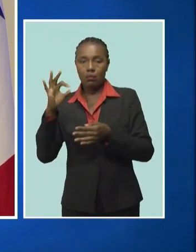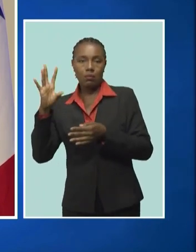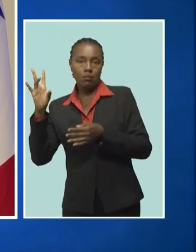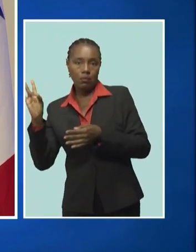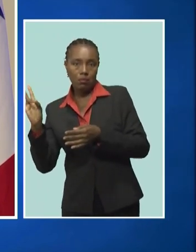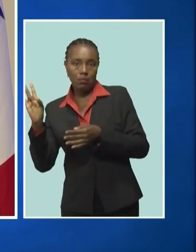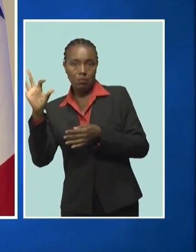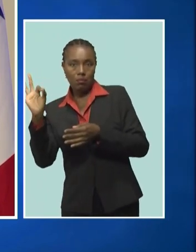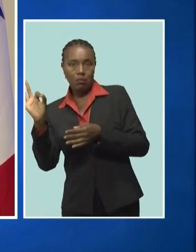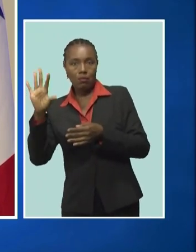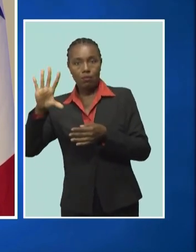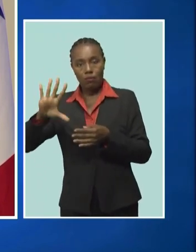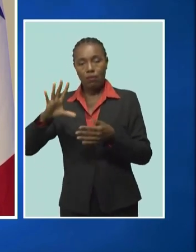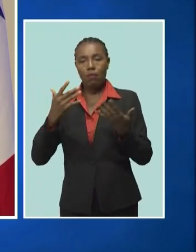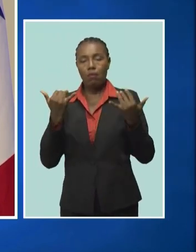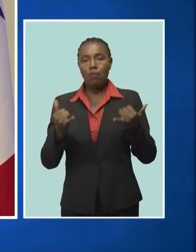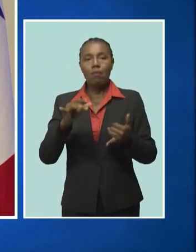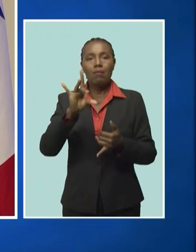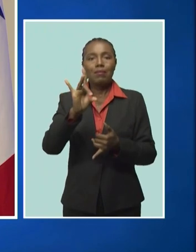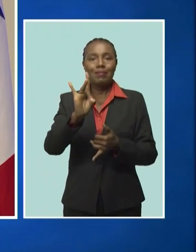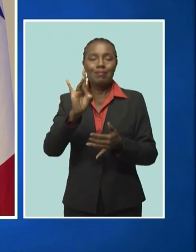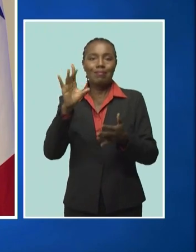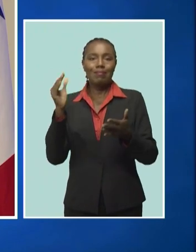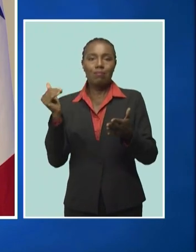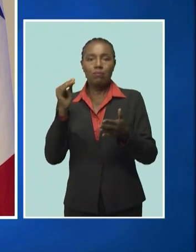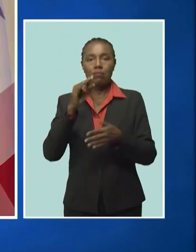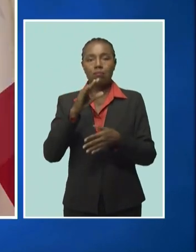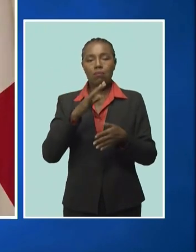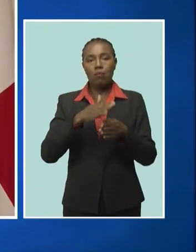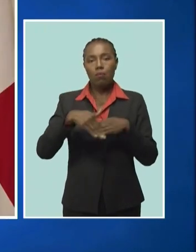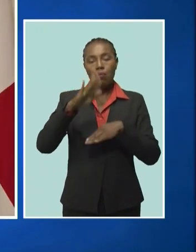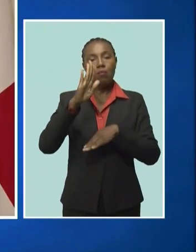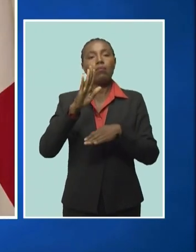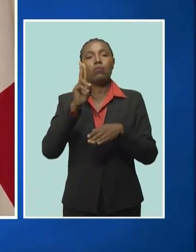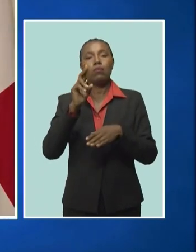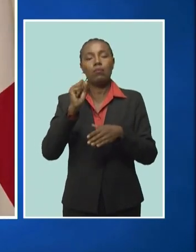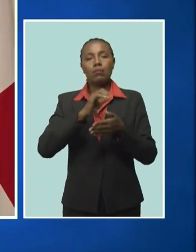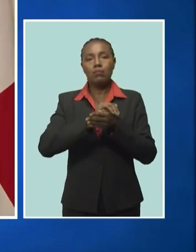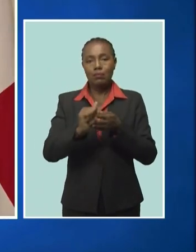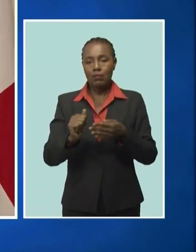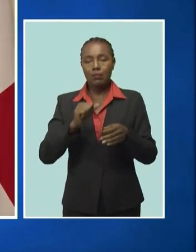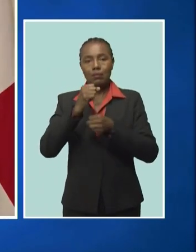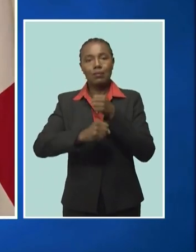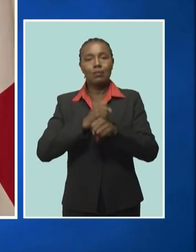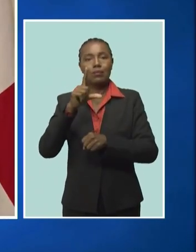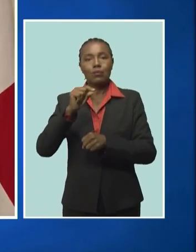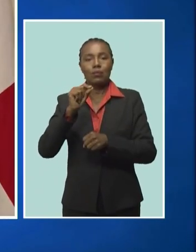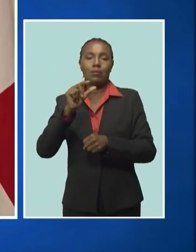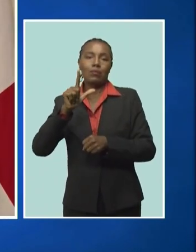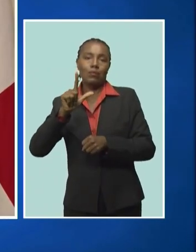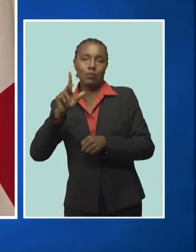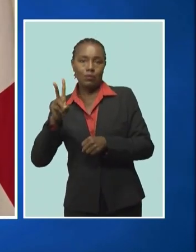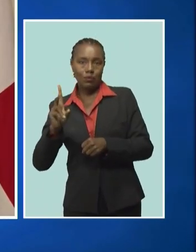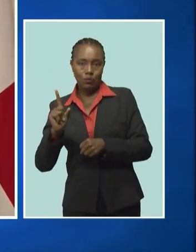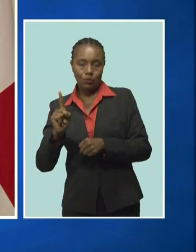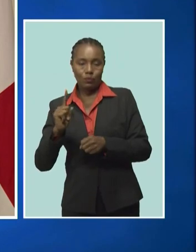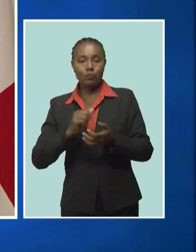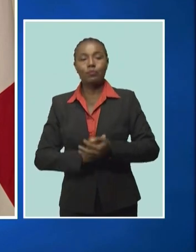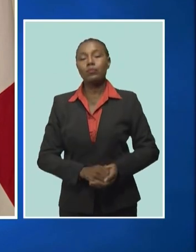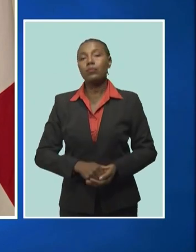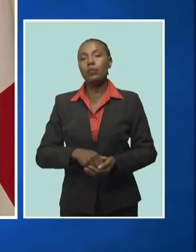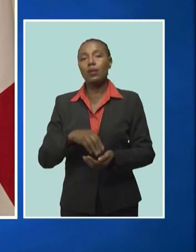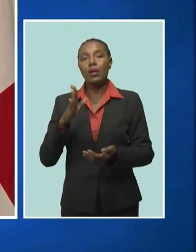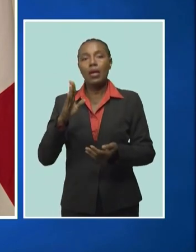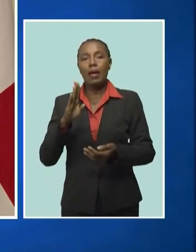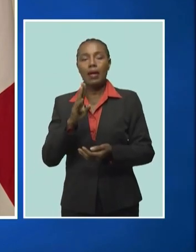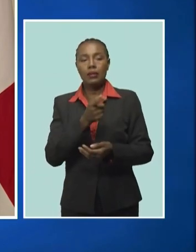US$890,000 in 2021. Meanwhile, Her Excellency Janewa Tewani Menkomo, Minister of Foreign